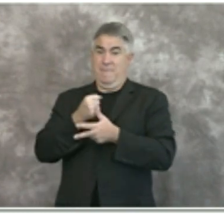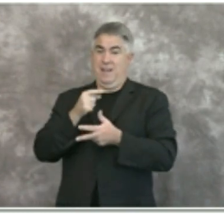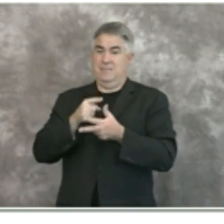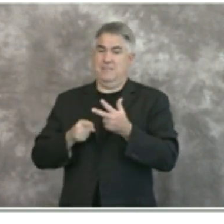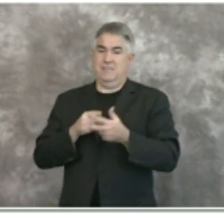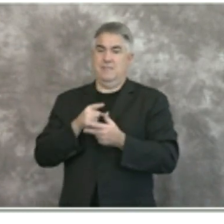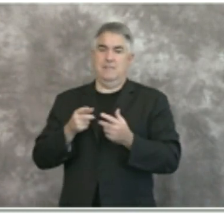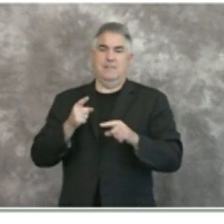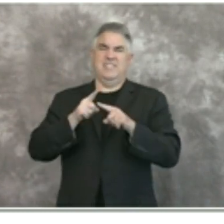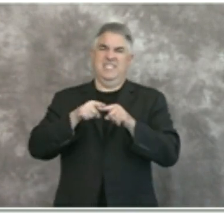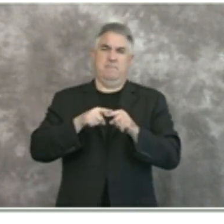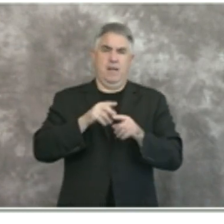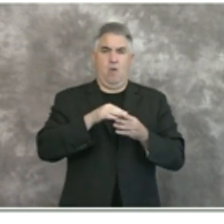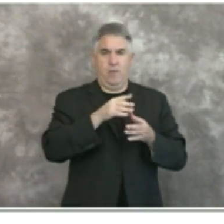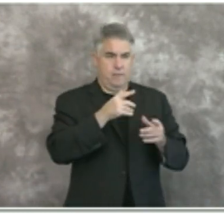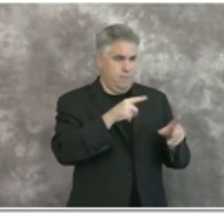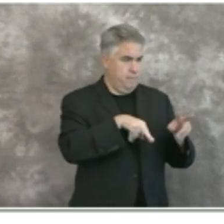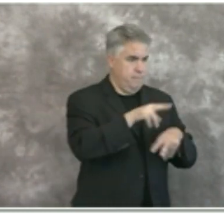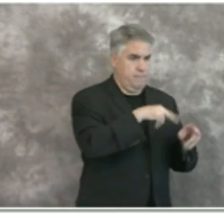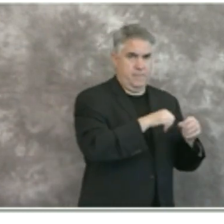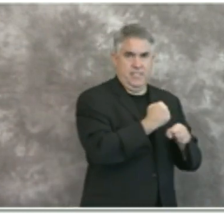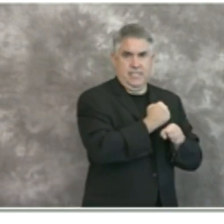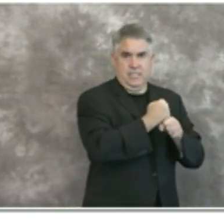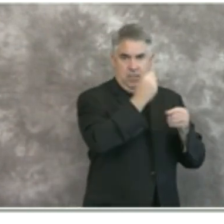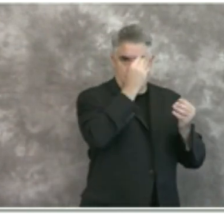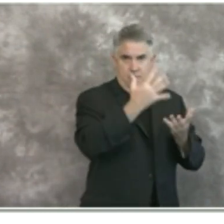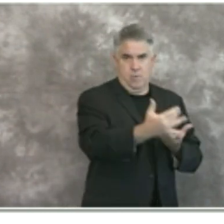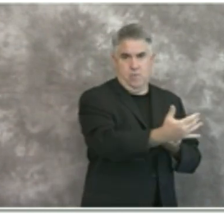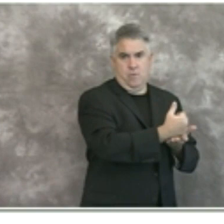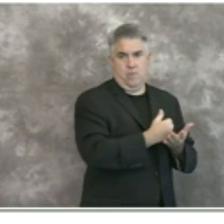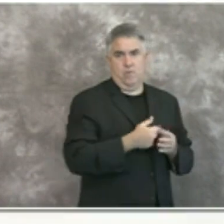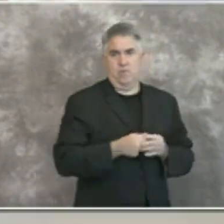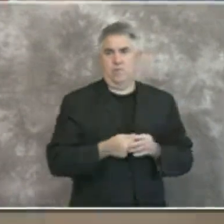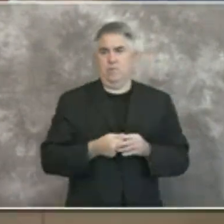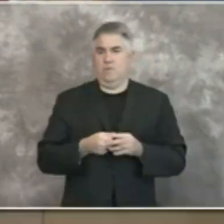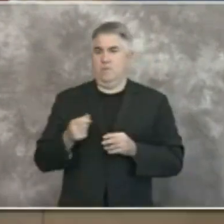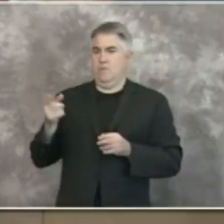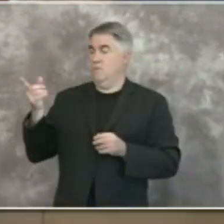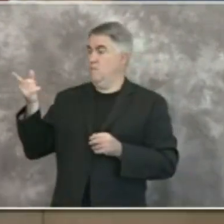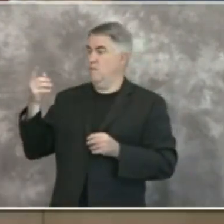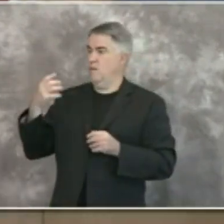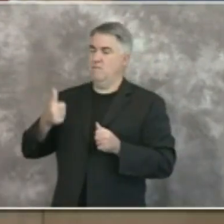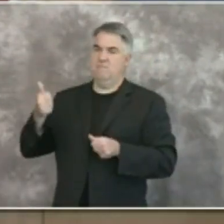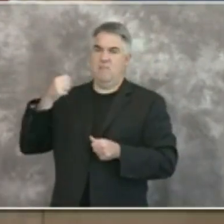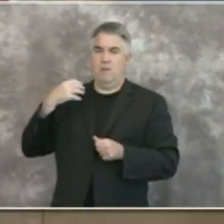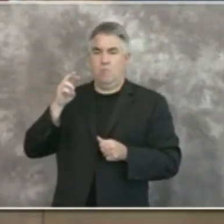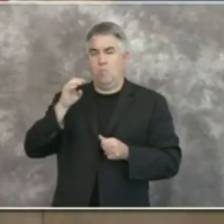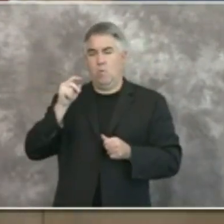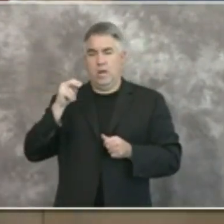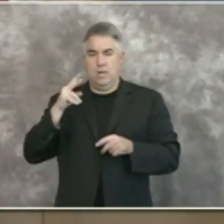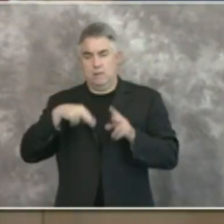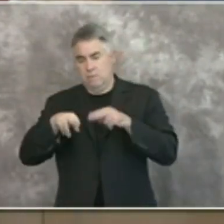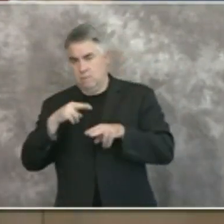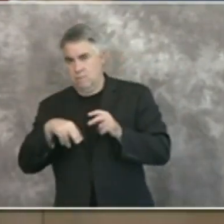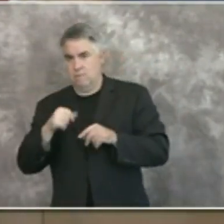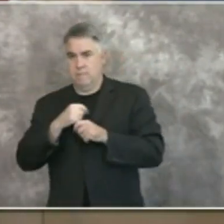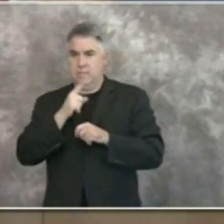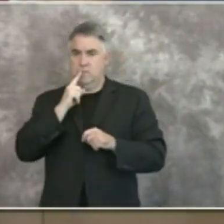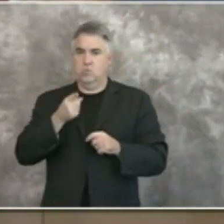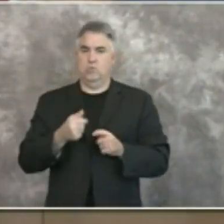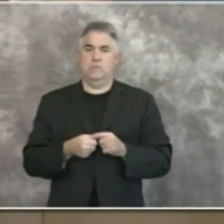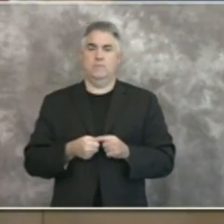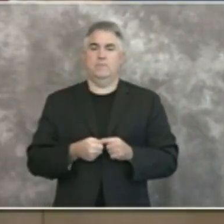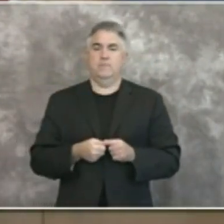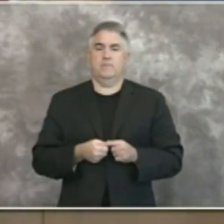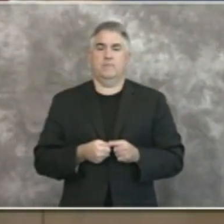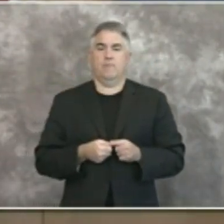that we could take uh under the public health officers discretion uh in terms of addressing that now there is a second way that